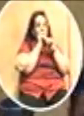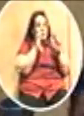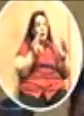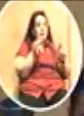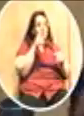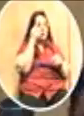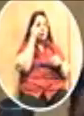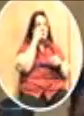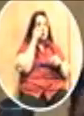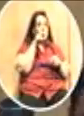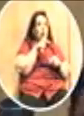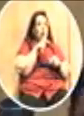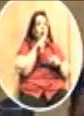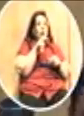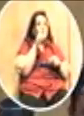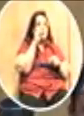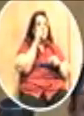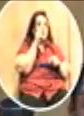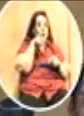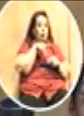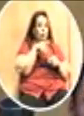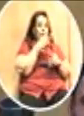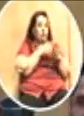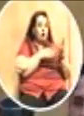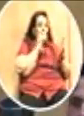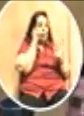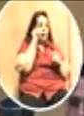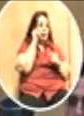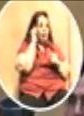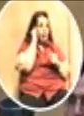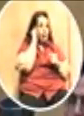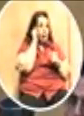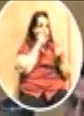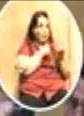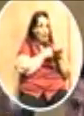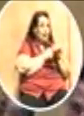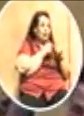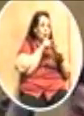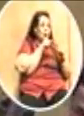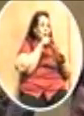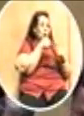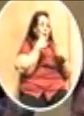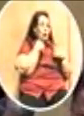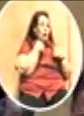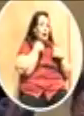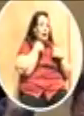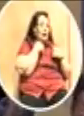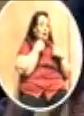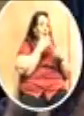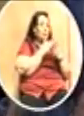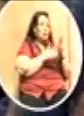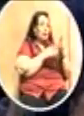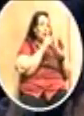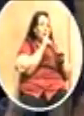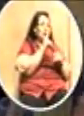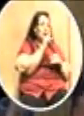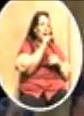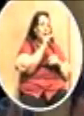corporate structure of our government is aided when you have outfits like the DMD running